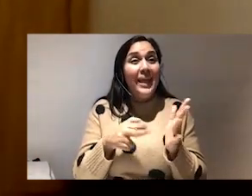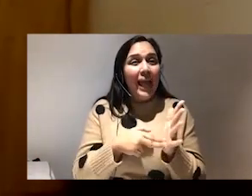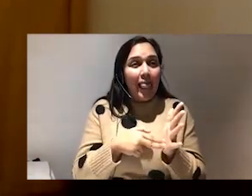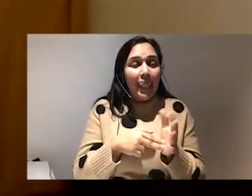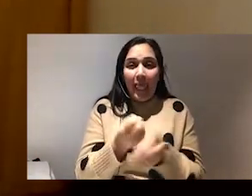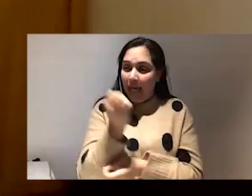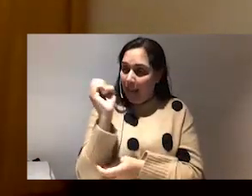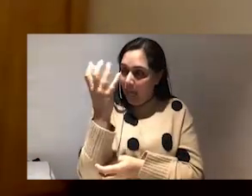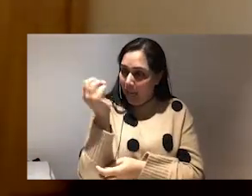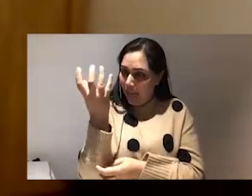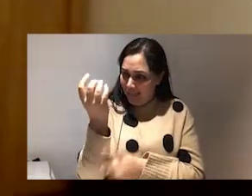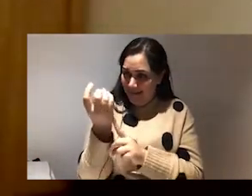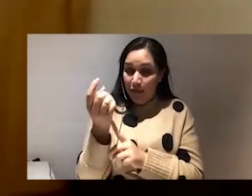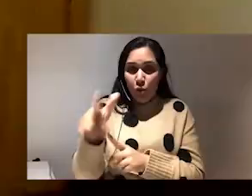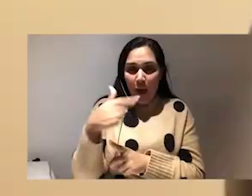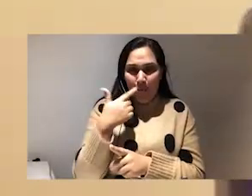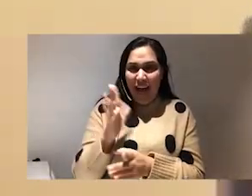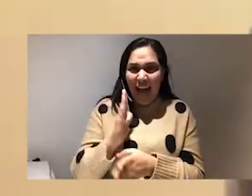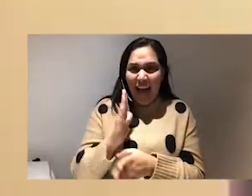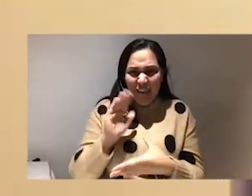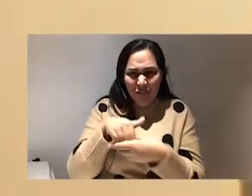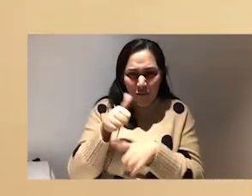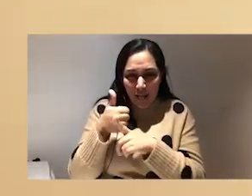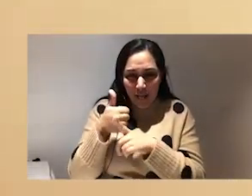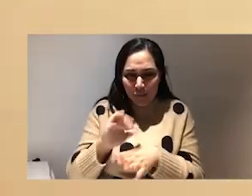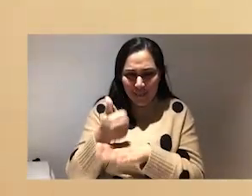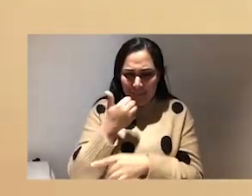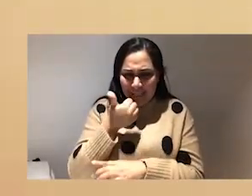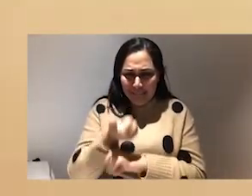terrifies me. And the rest of the team.